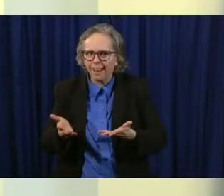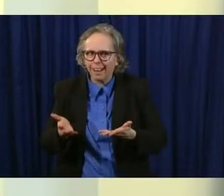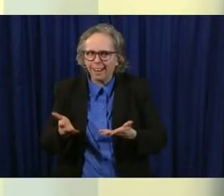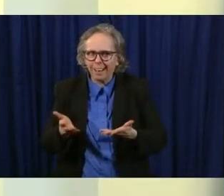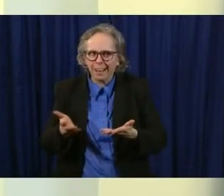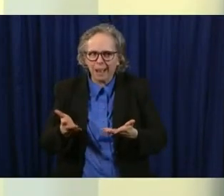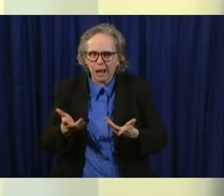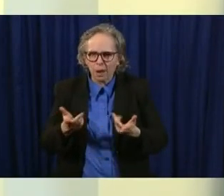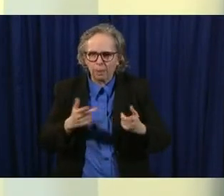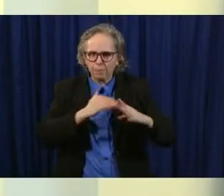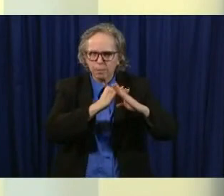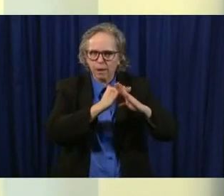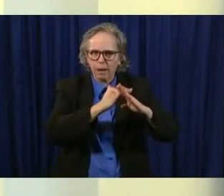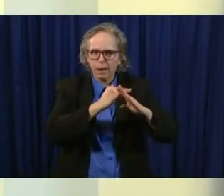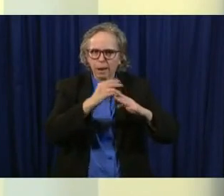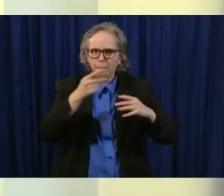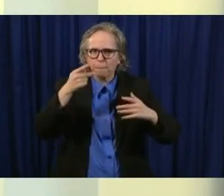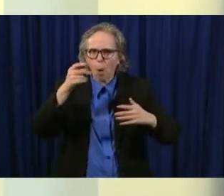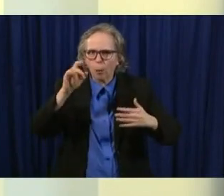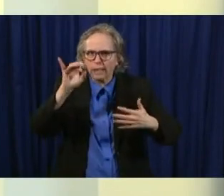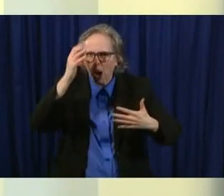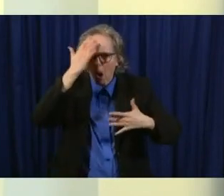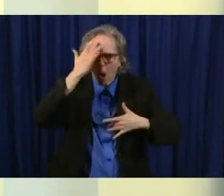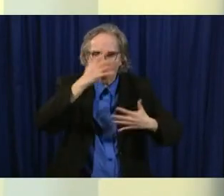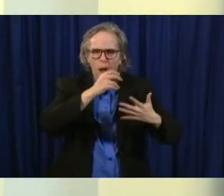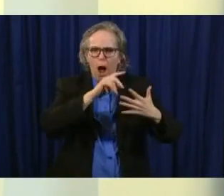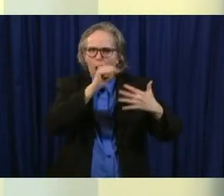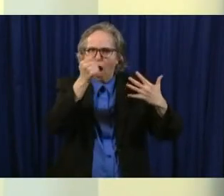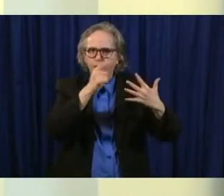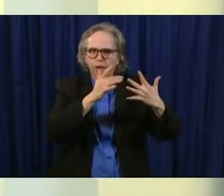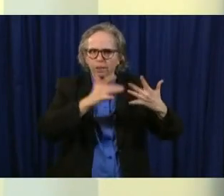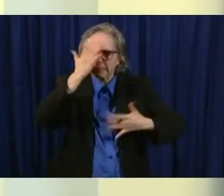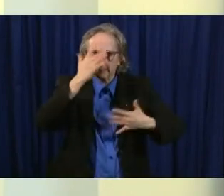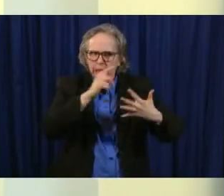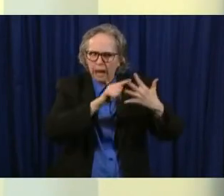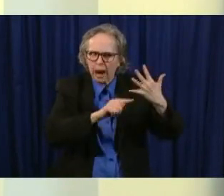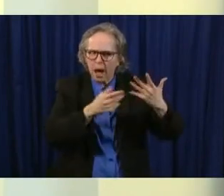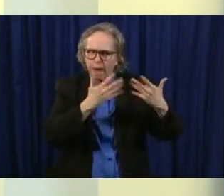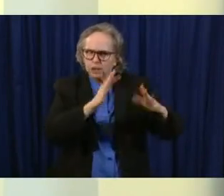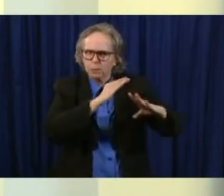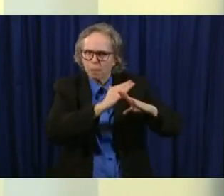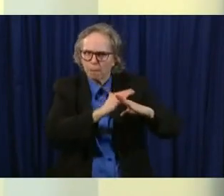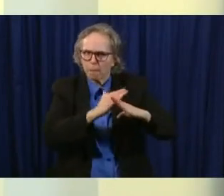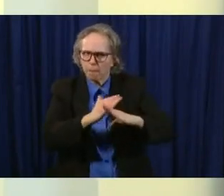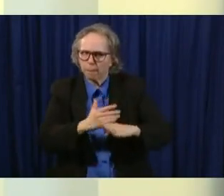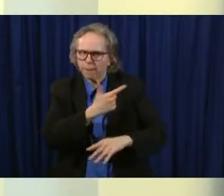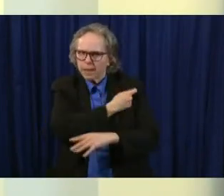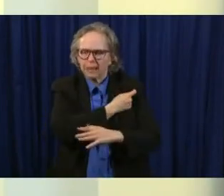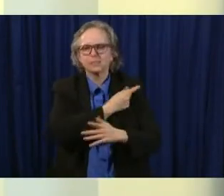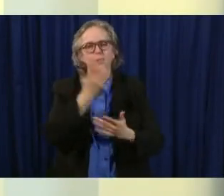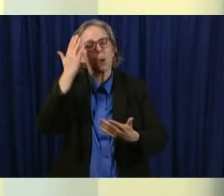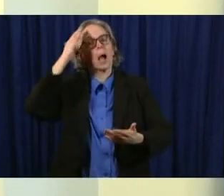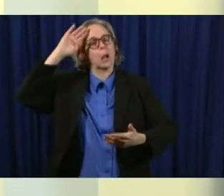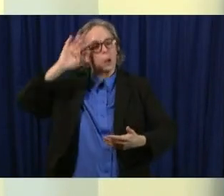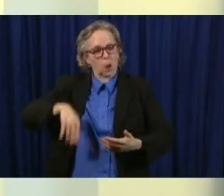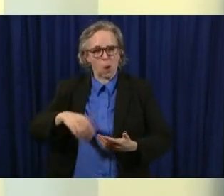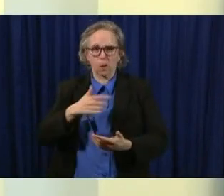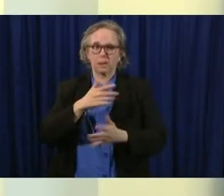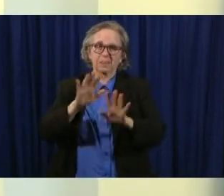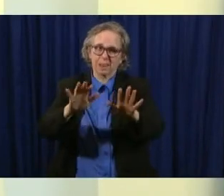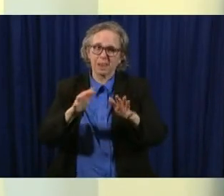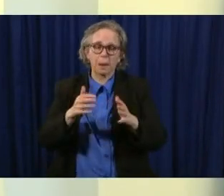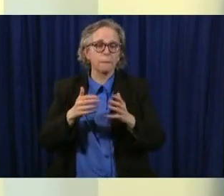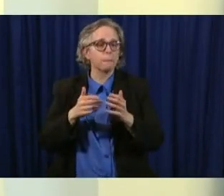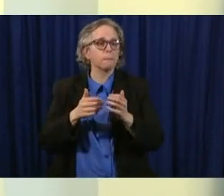of the risks and as the governor always says there's always slight risks and benefits to things most vaccines are very very very safe